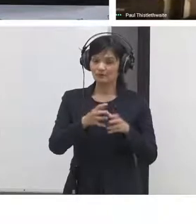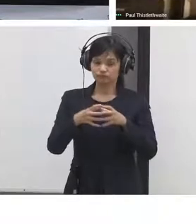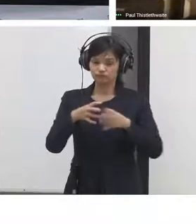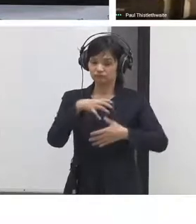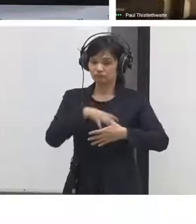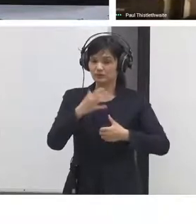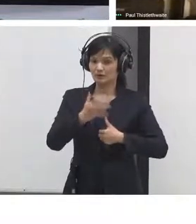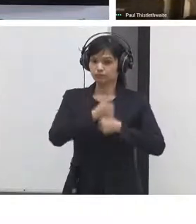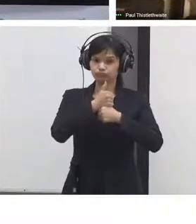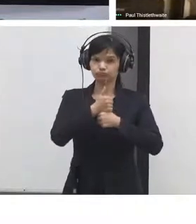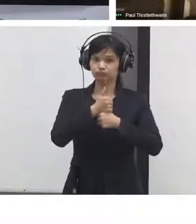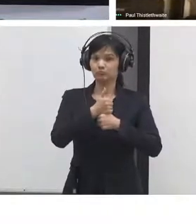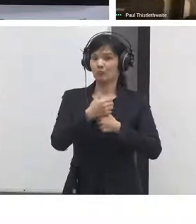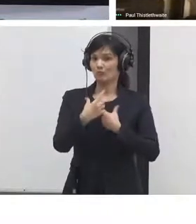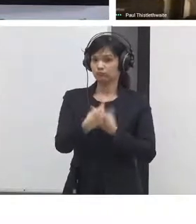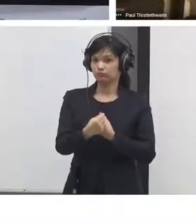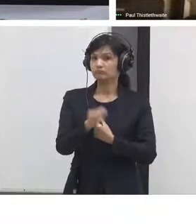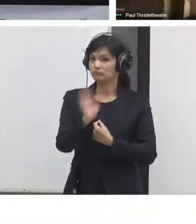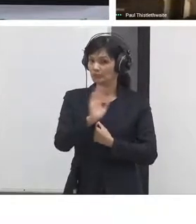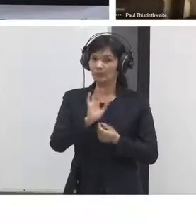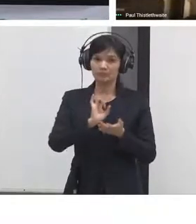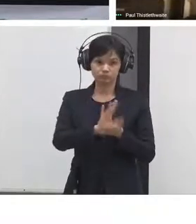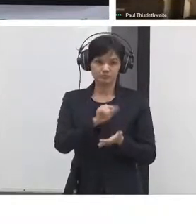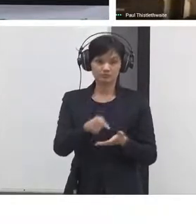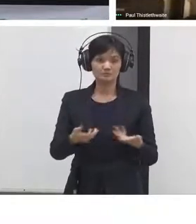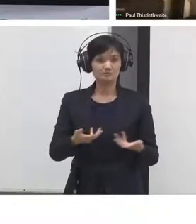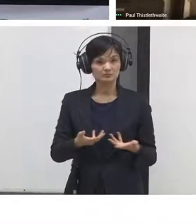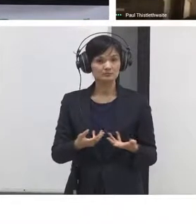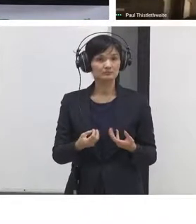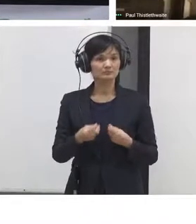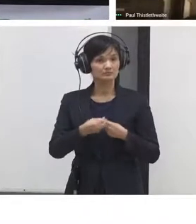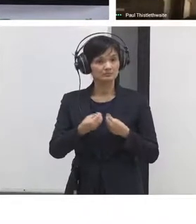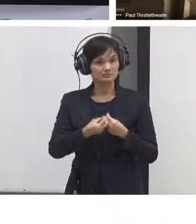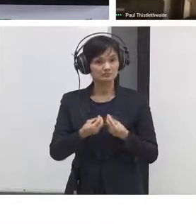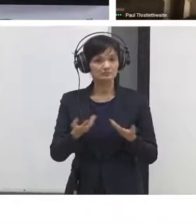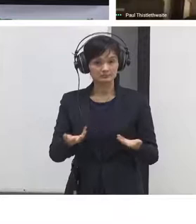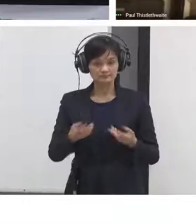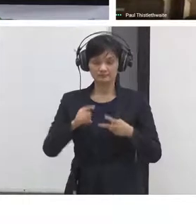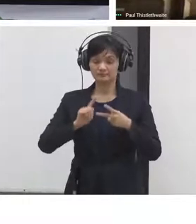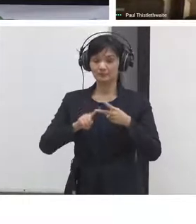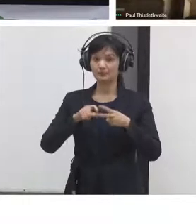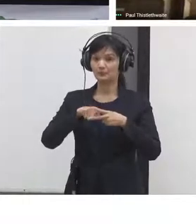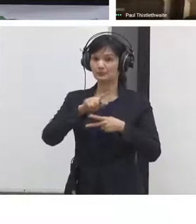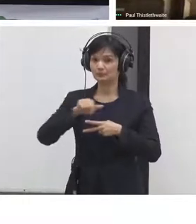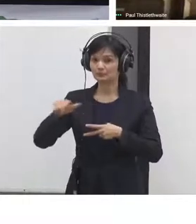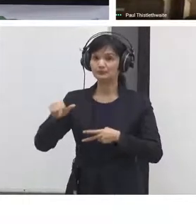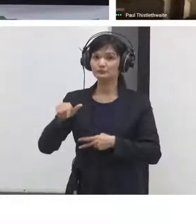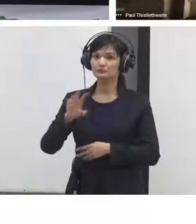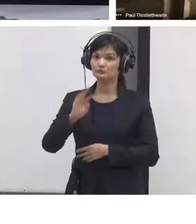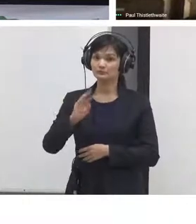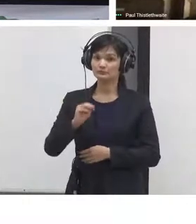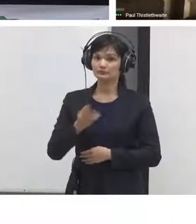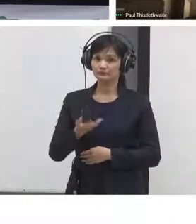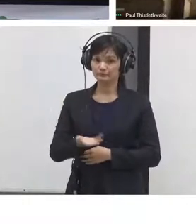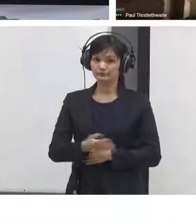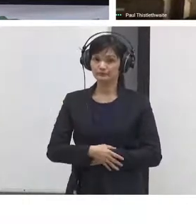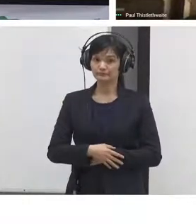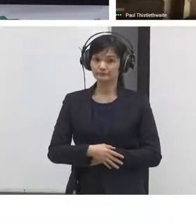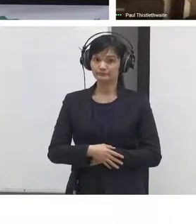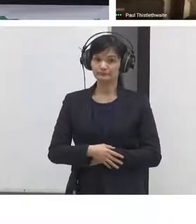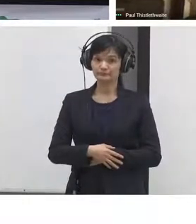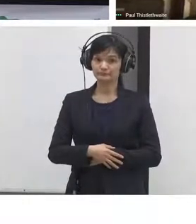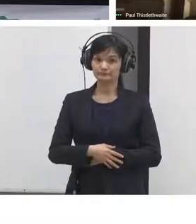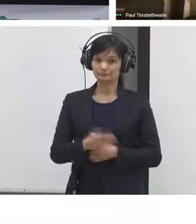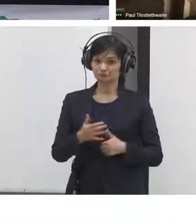kind of tools do you use to maintain the momentum of the members within the